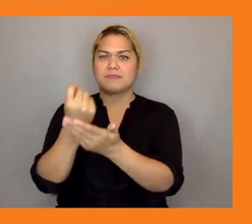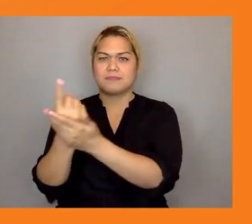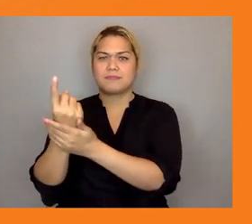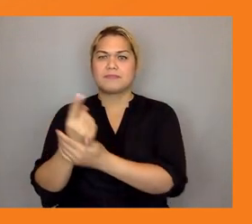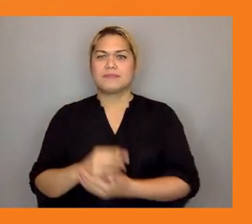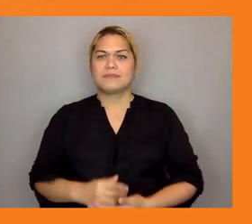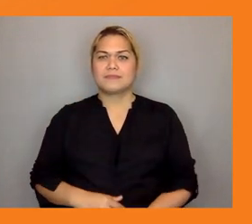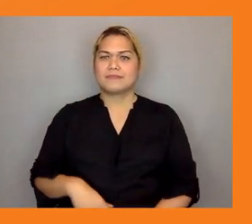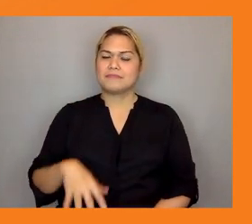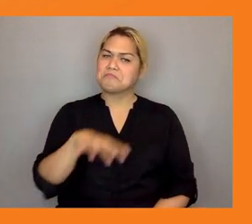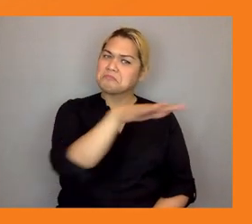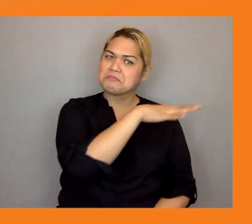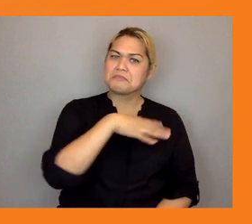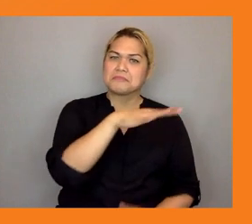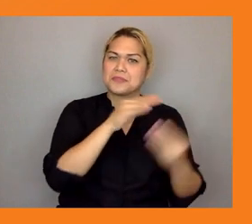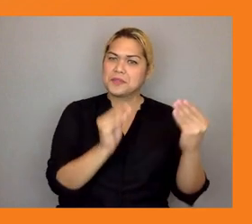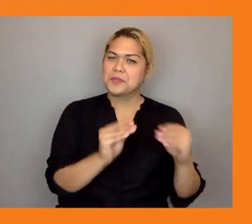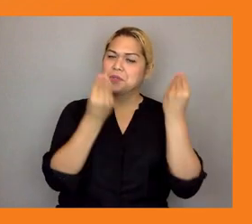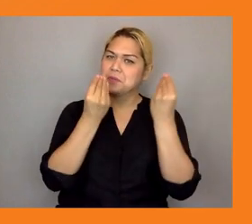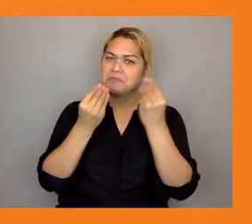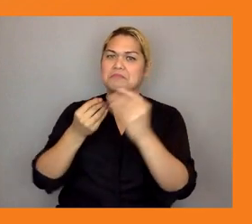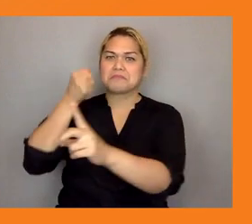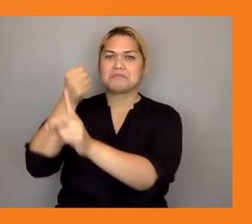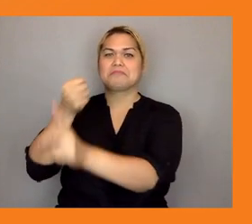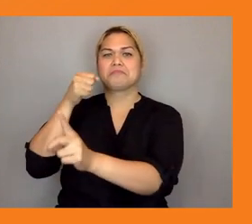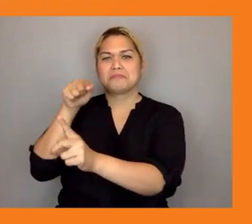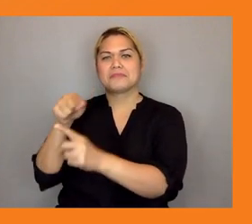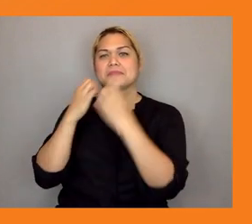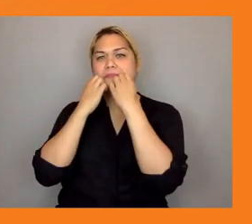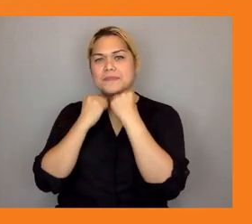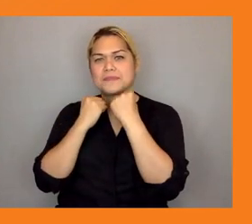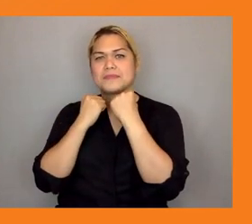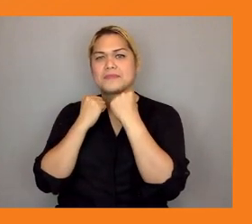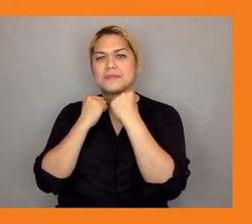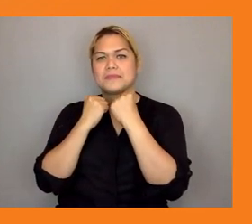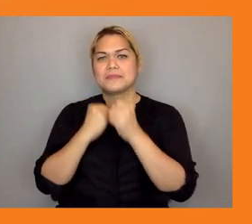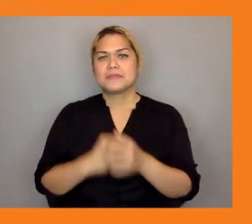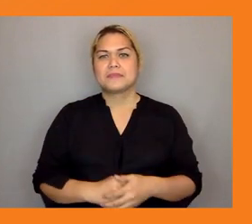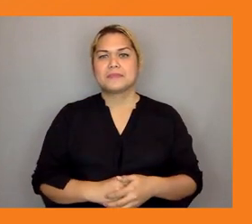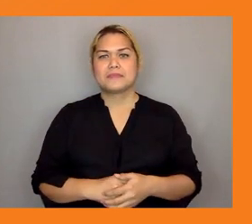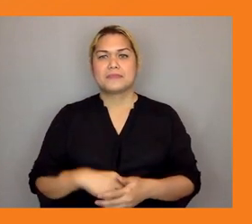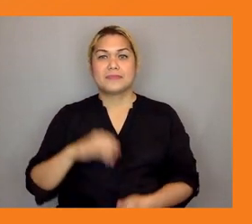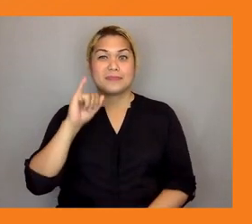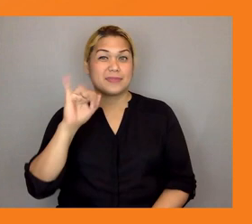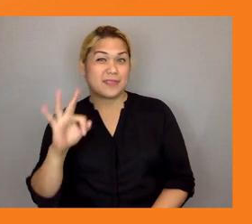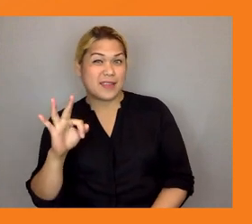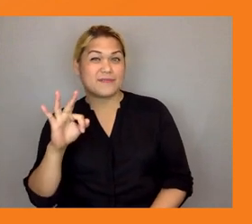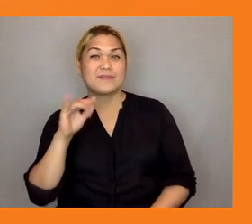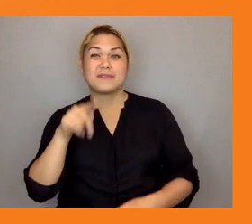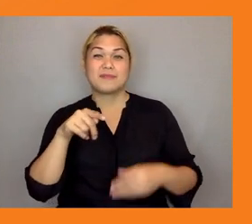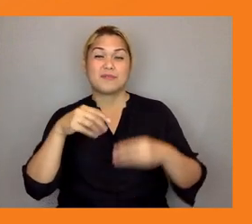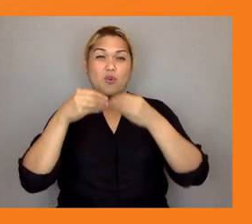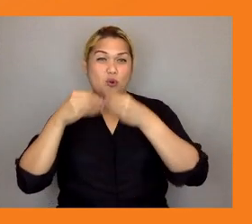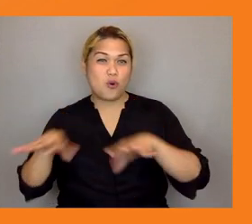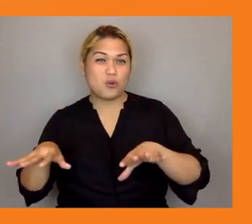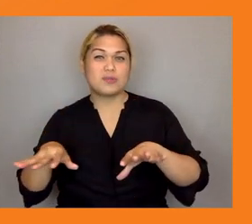the right policies to be in place which anticipate potential losses and proactively create incentives for labor market